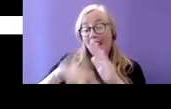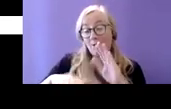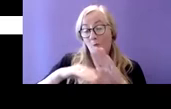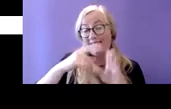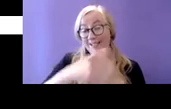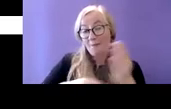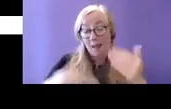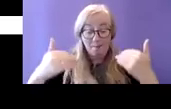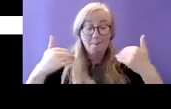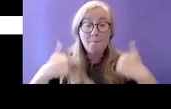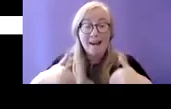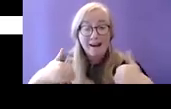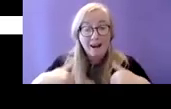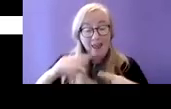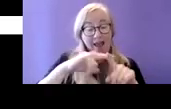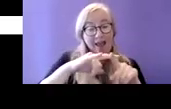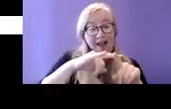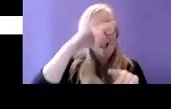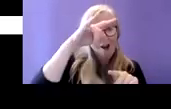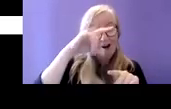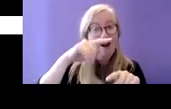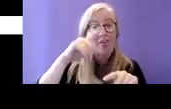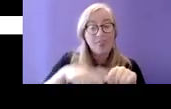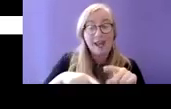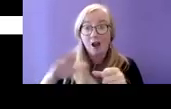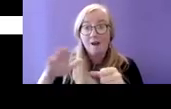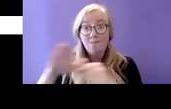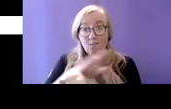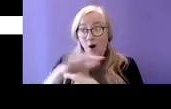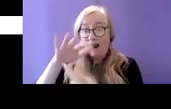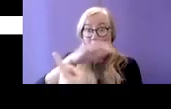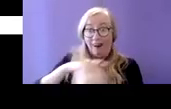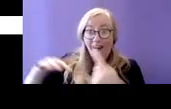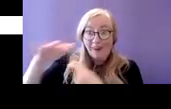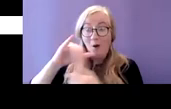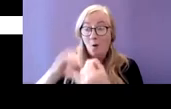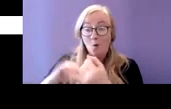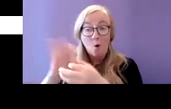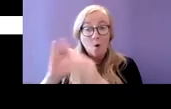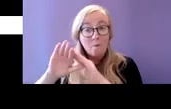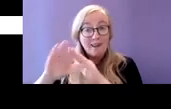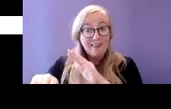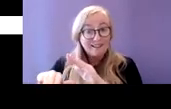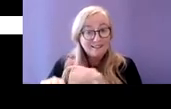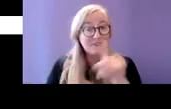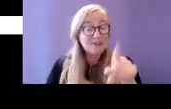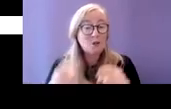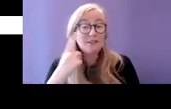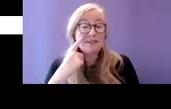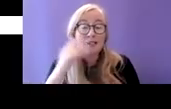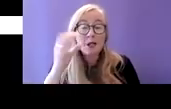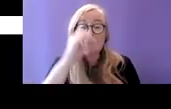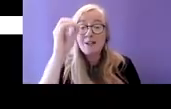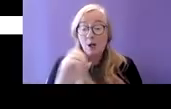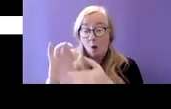the total homeless population if we look at the prevalence of disabilities in the homeless population by disability type we